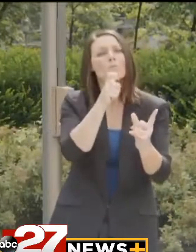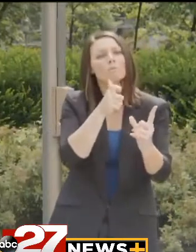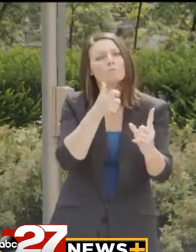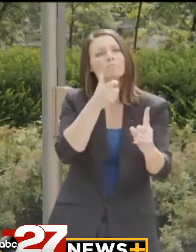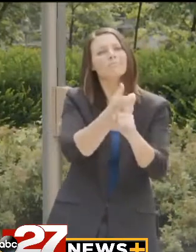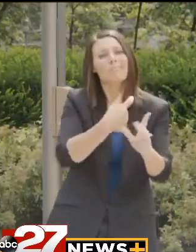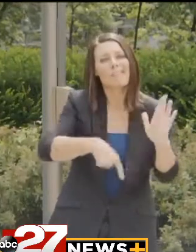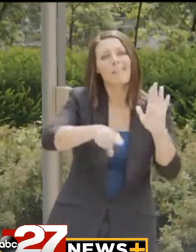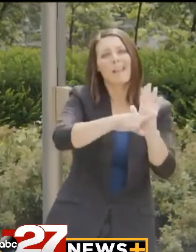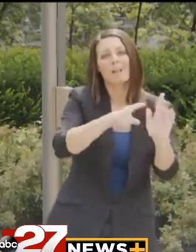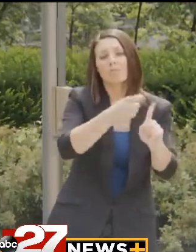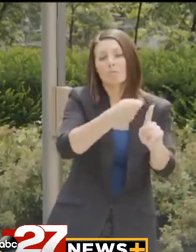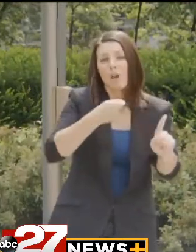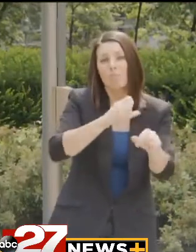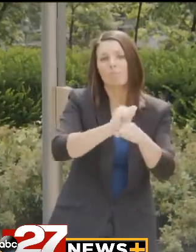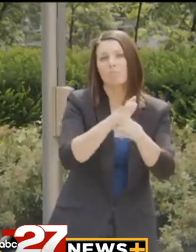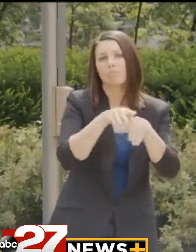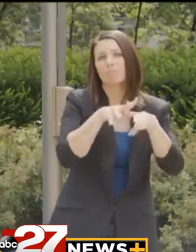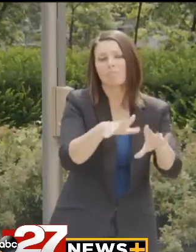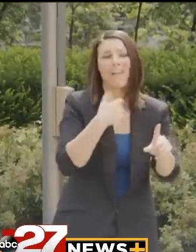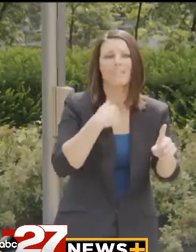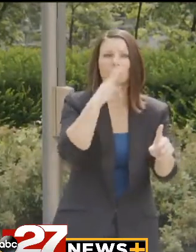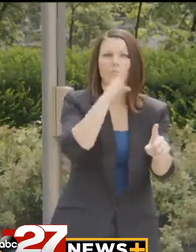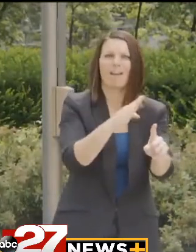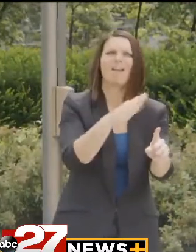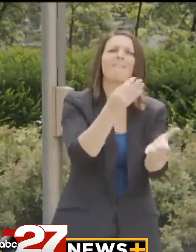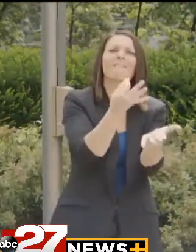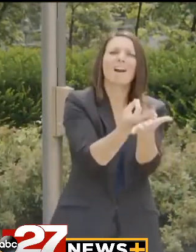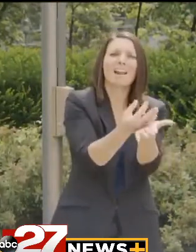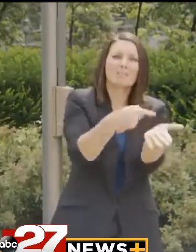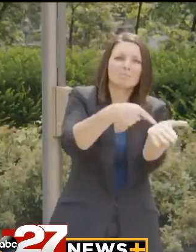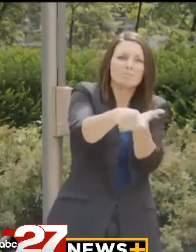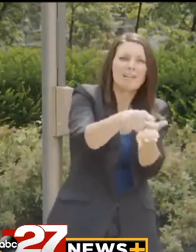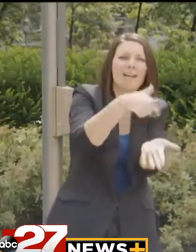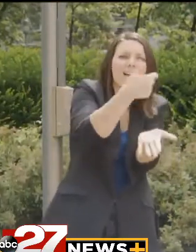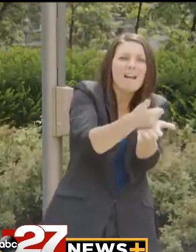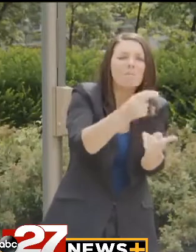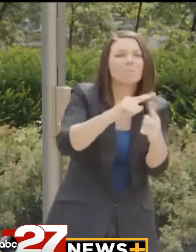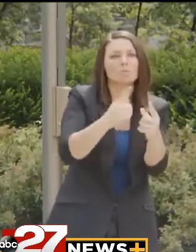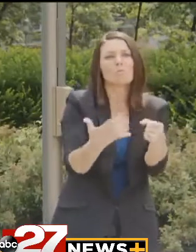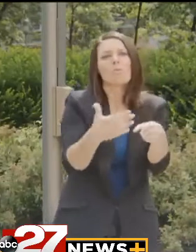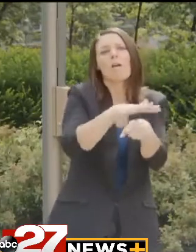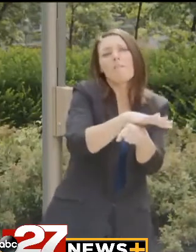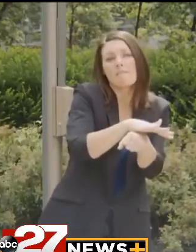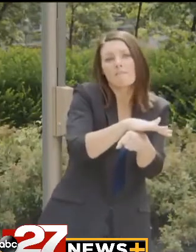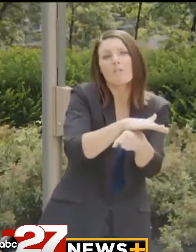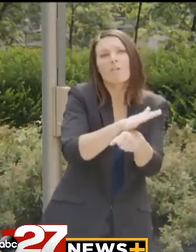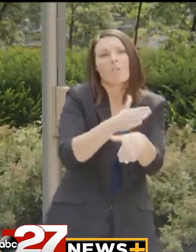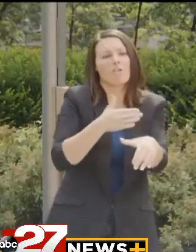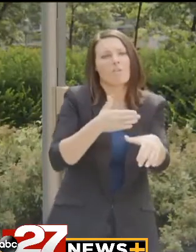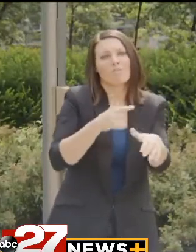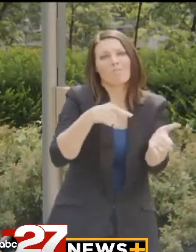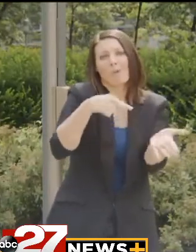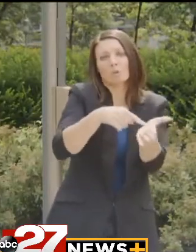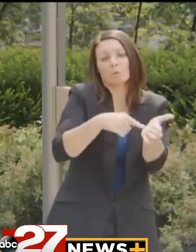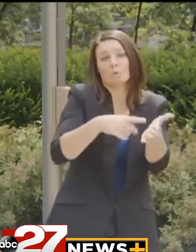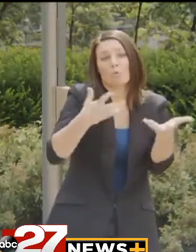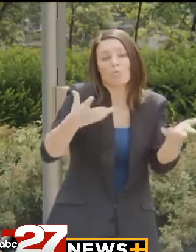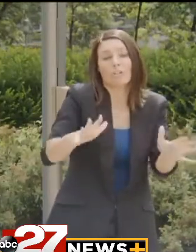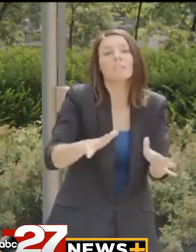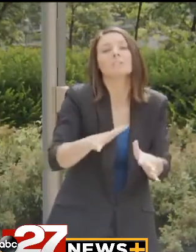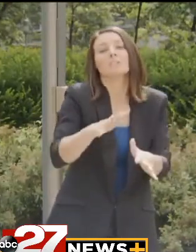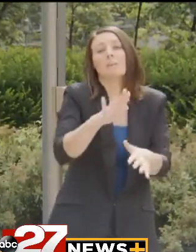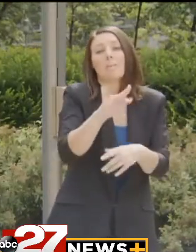by the pandemic with direct financial assistance to cover past due or upcoming rent and utility bills.